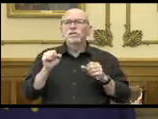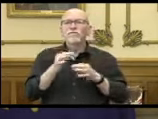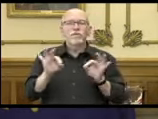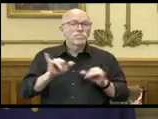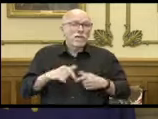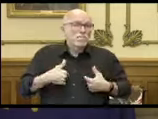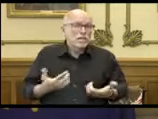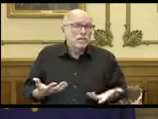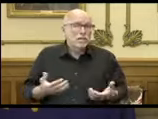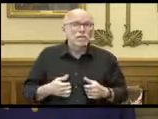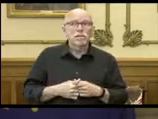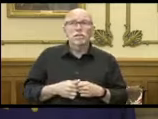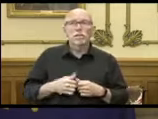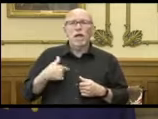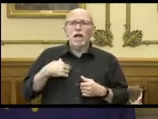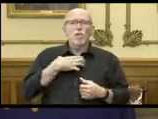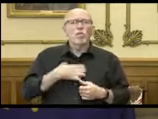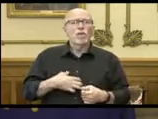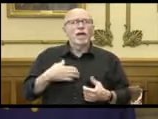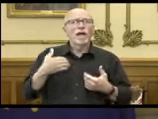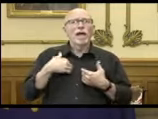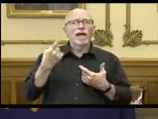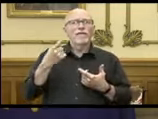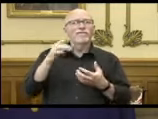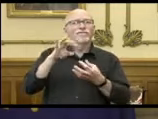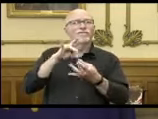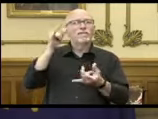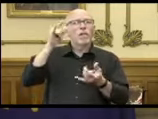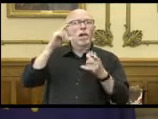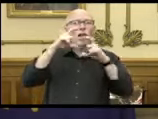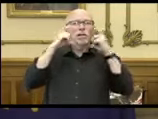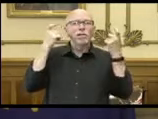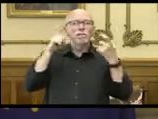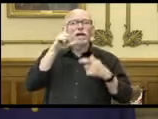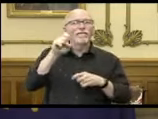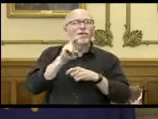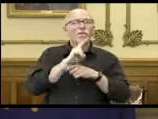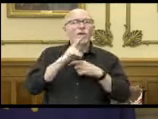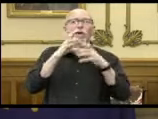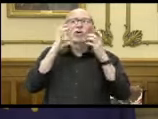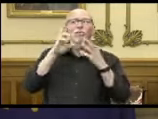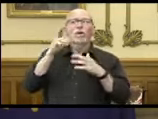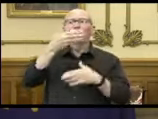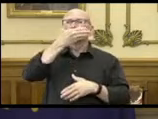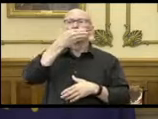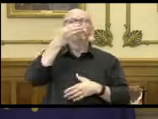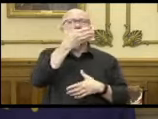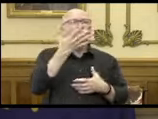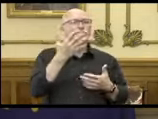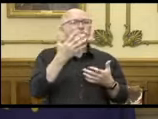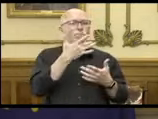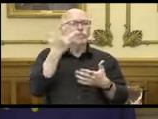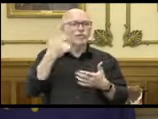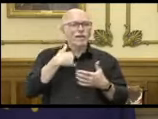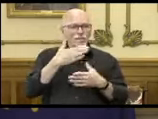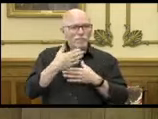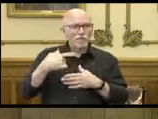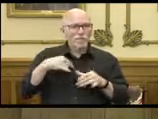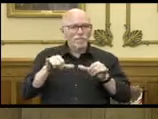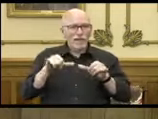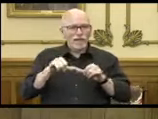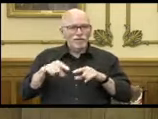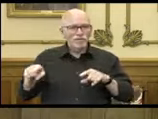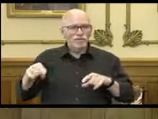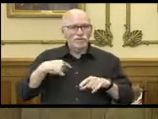I. I wish there was some kind of invisible mask that we didn't have to wear if we were – I brought Adam my tape measure to make sure,